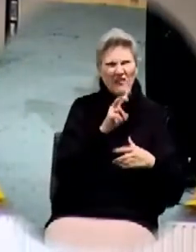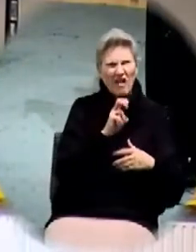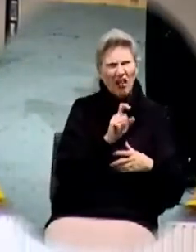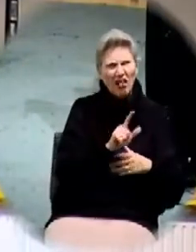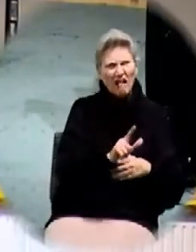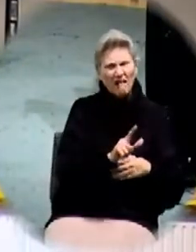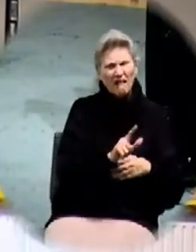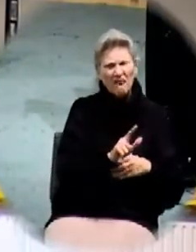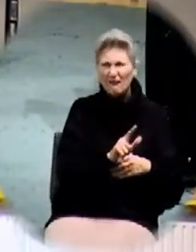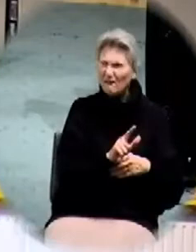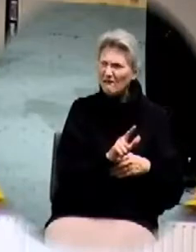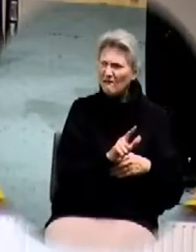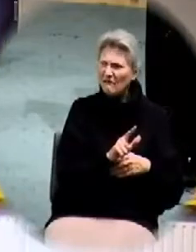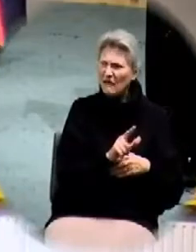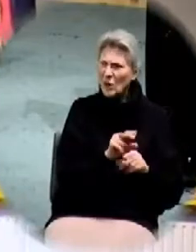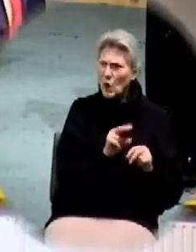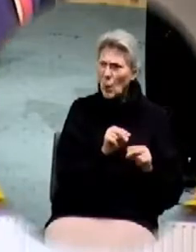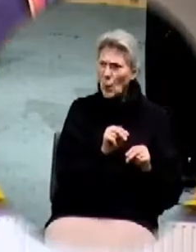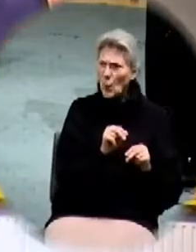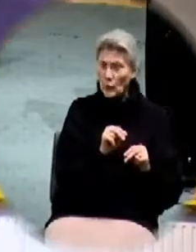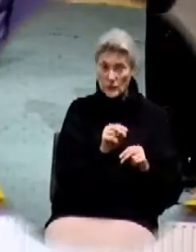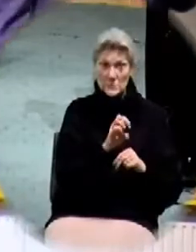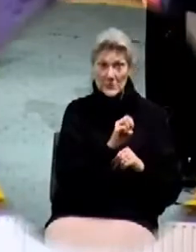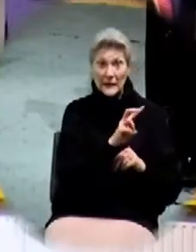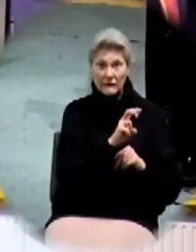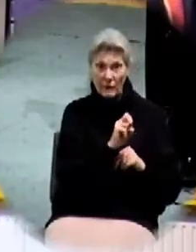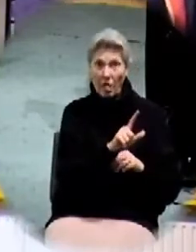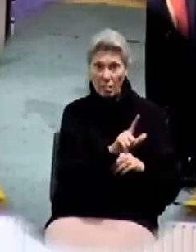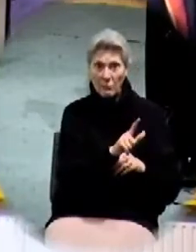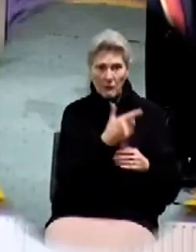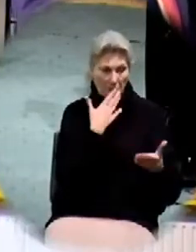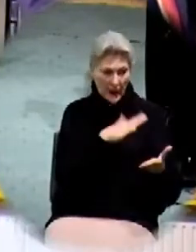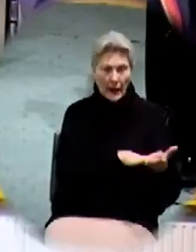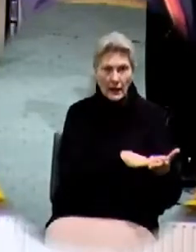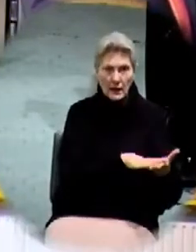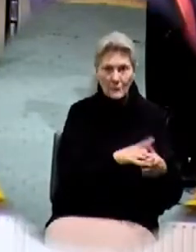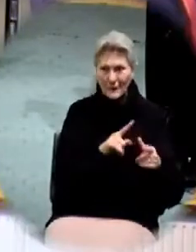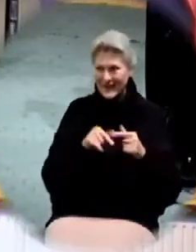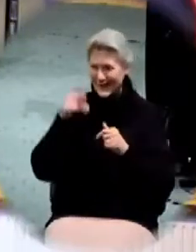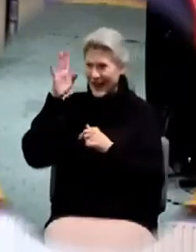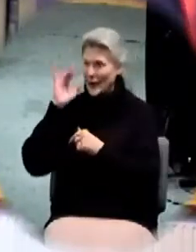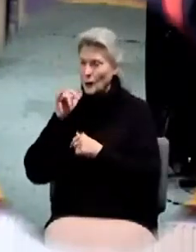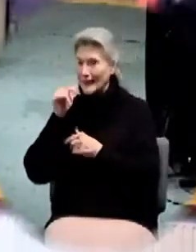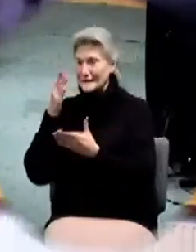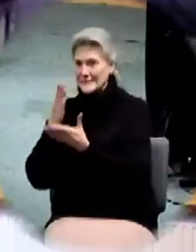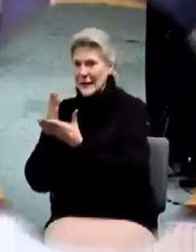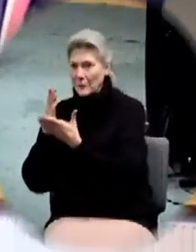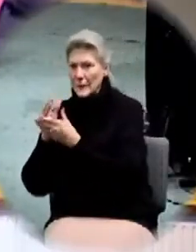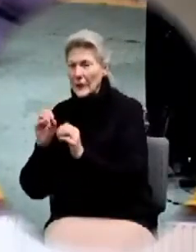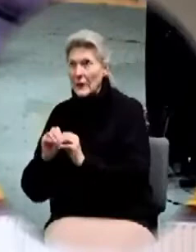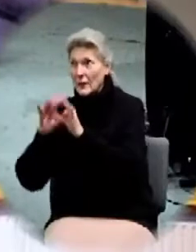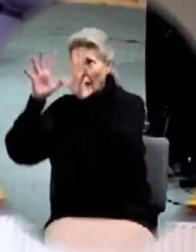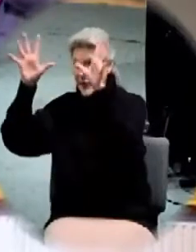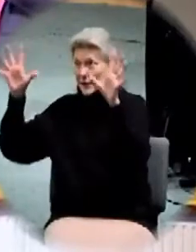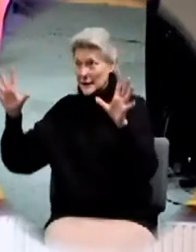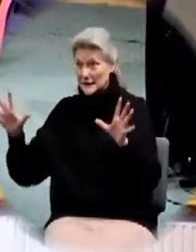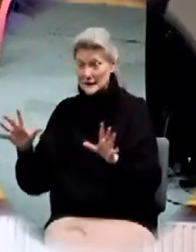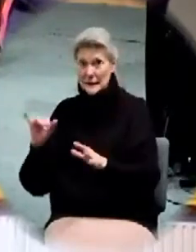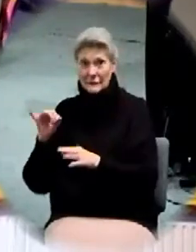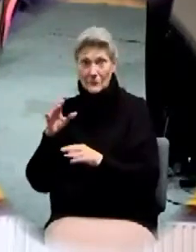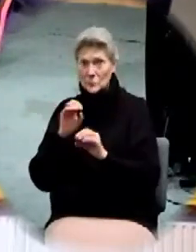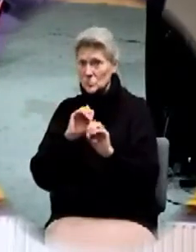no there is evil but God would not cease being light if there was no darkness